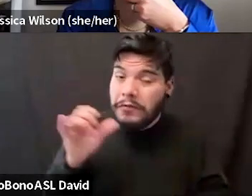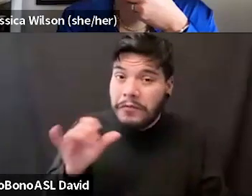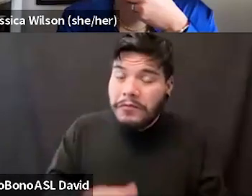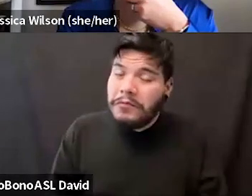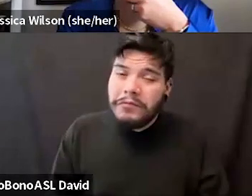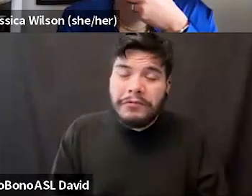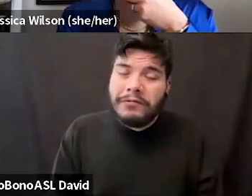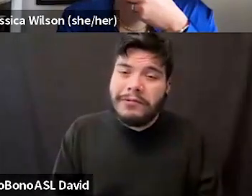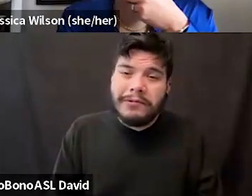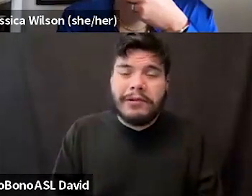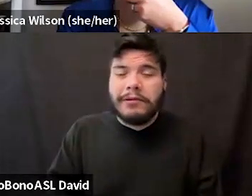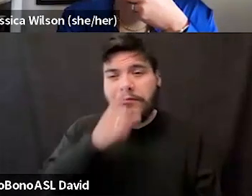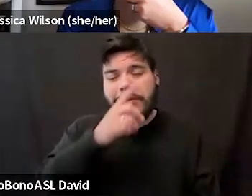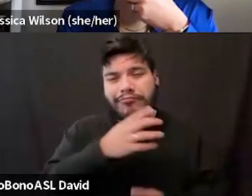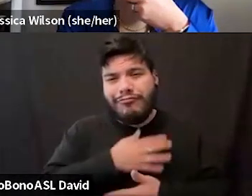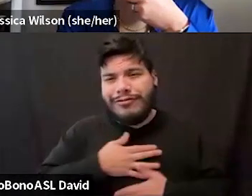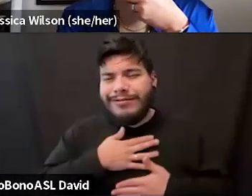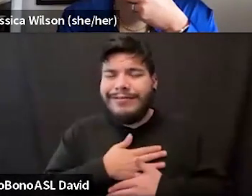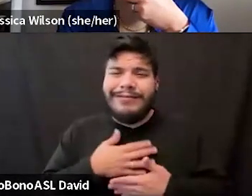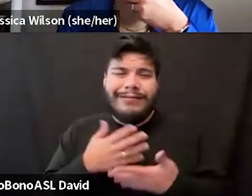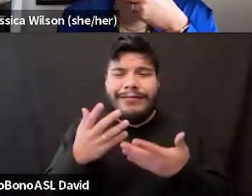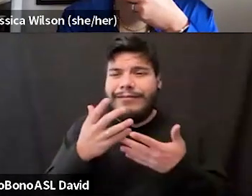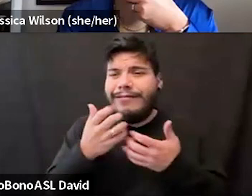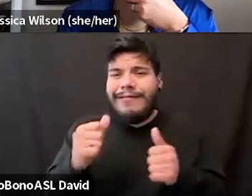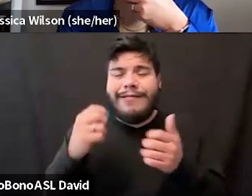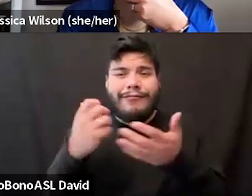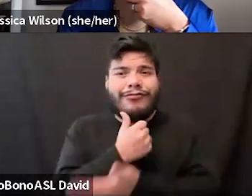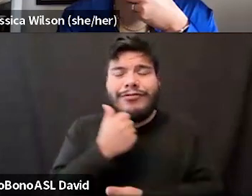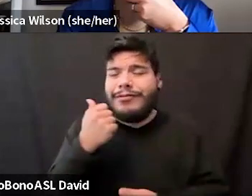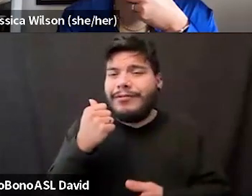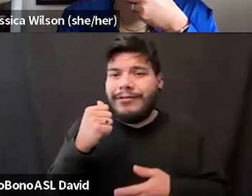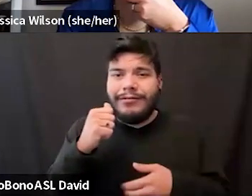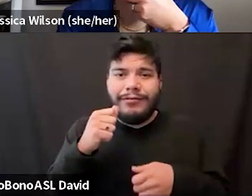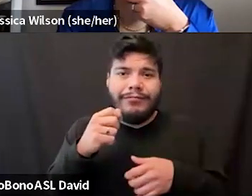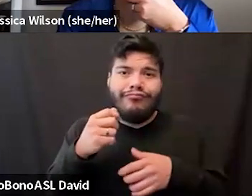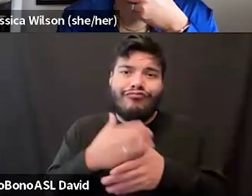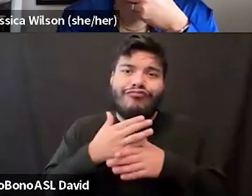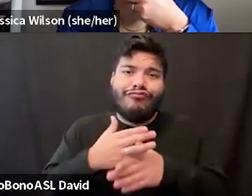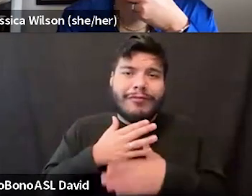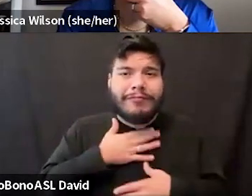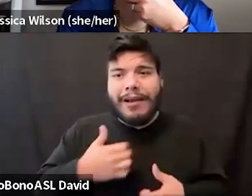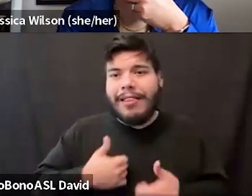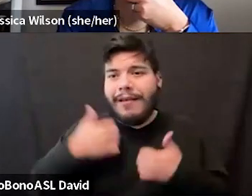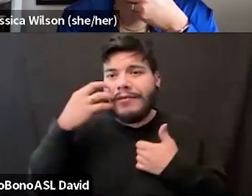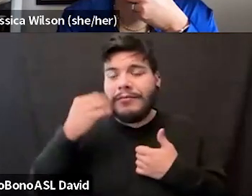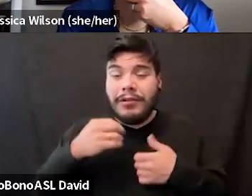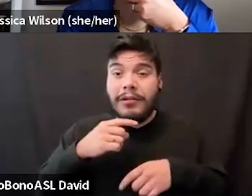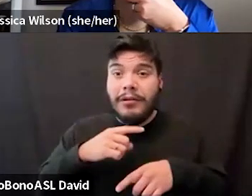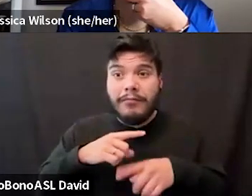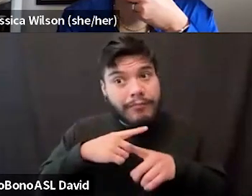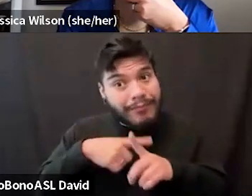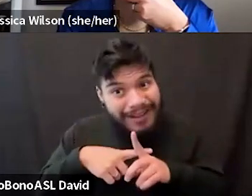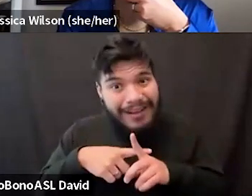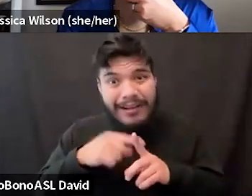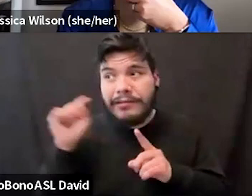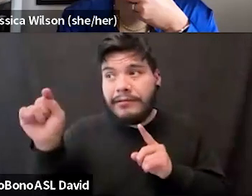and I, I appreciate any opportunity to share about the nuances, not only of my existence, but the existence of the people that